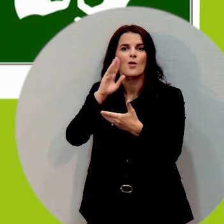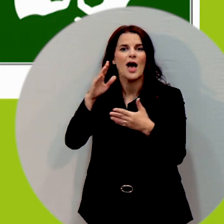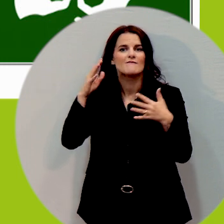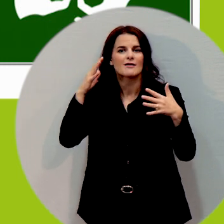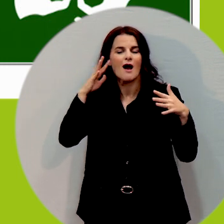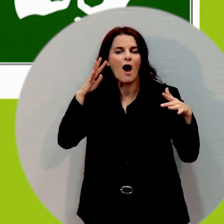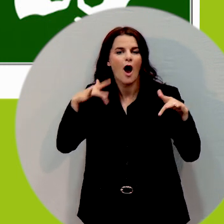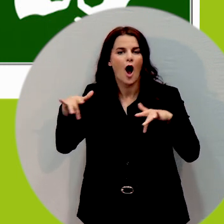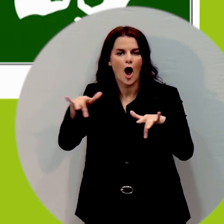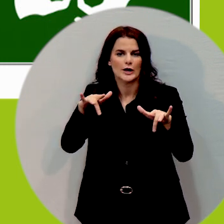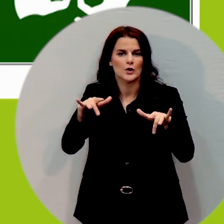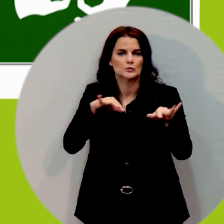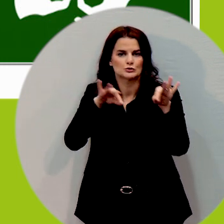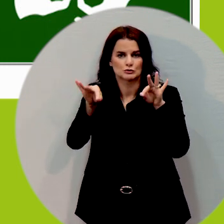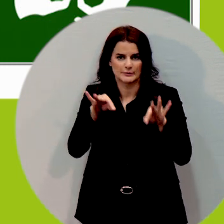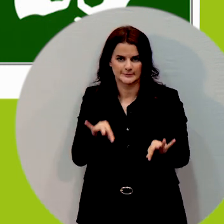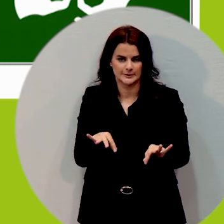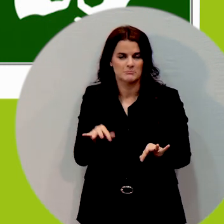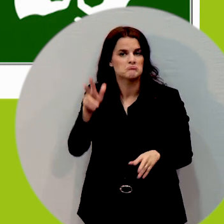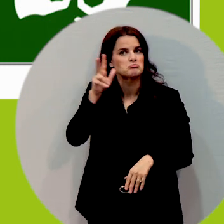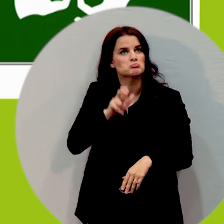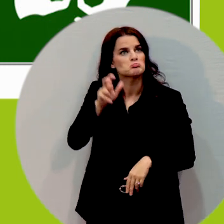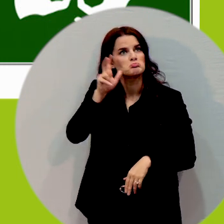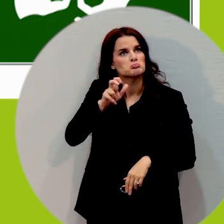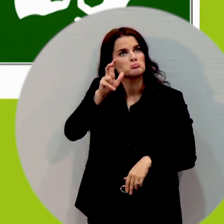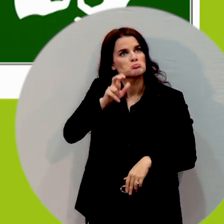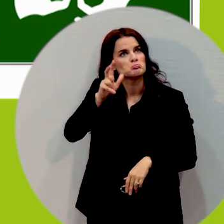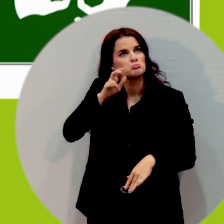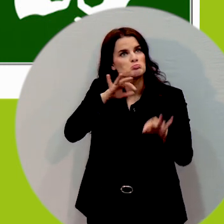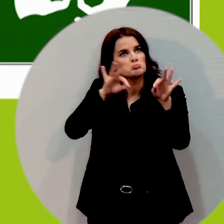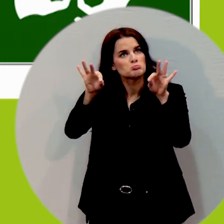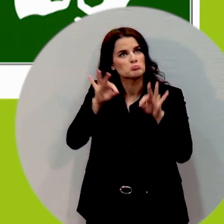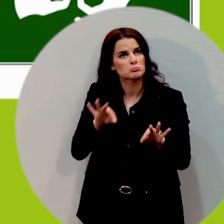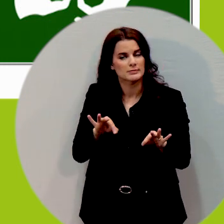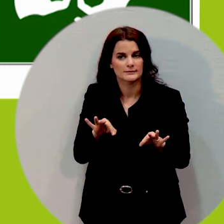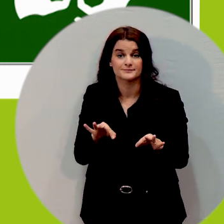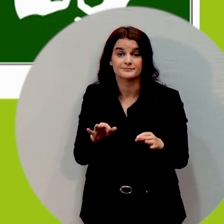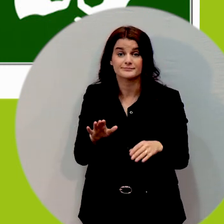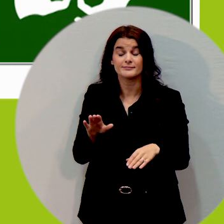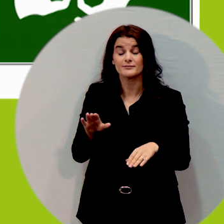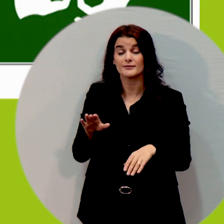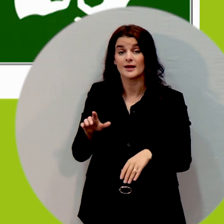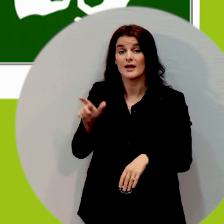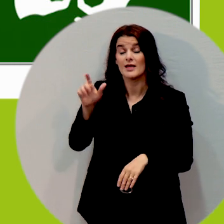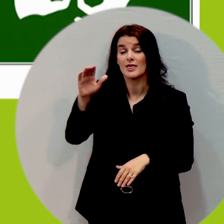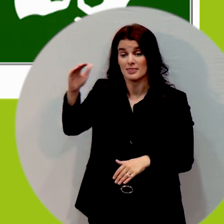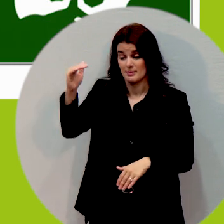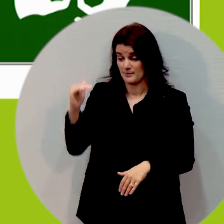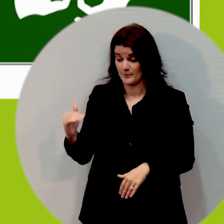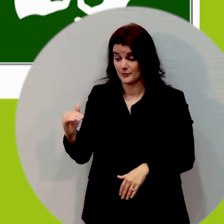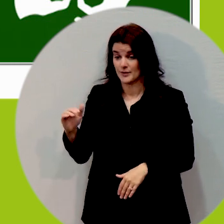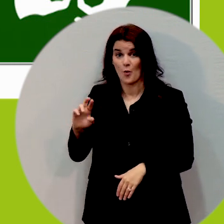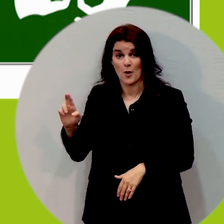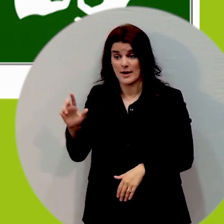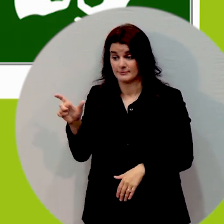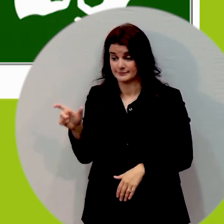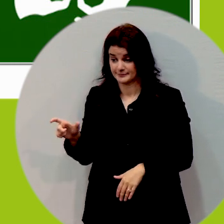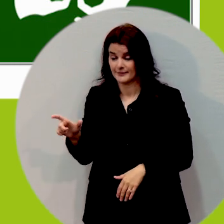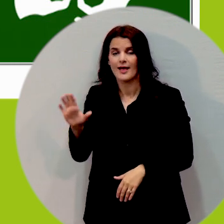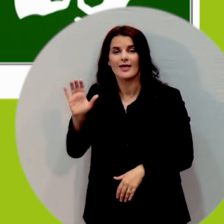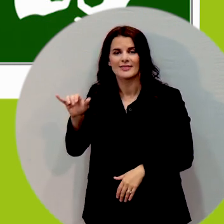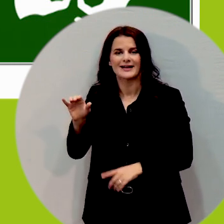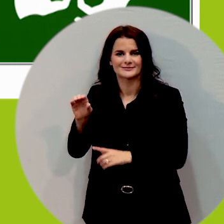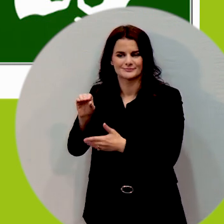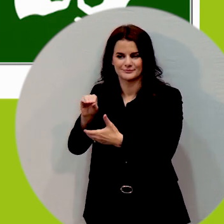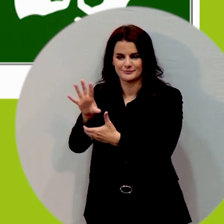bottom right the same again but this time you get sign language so by